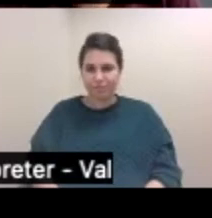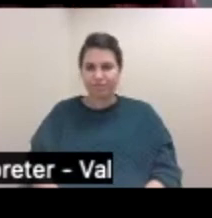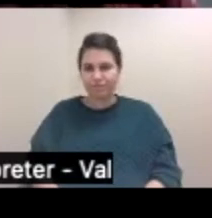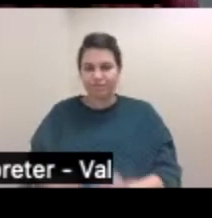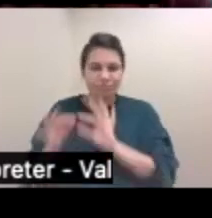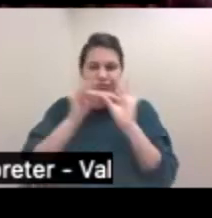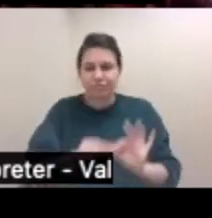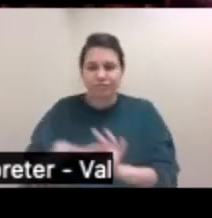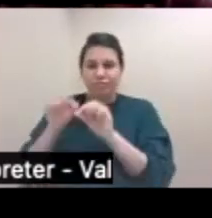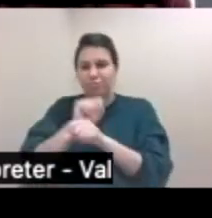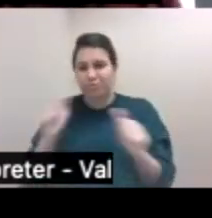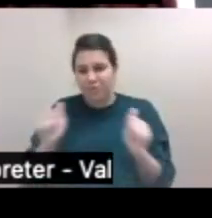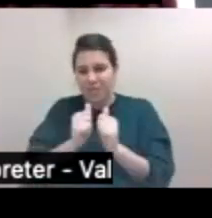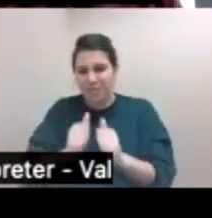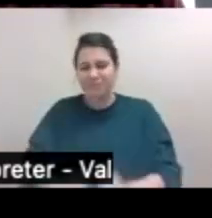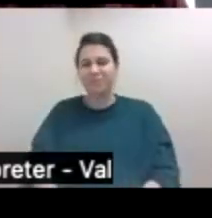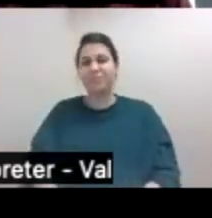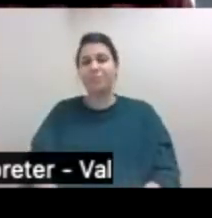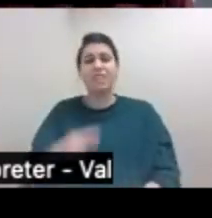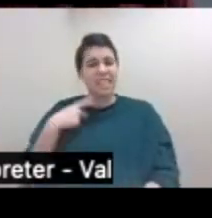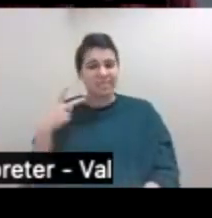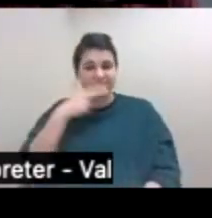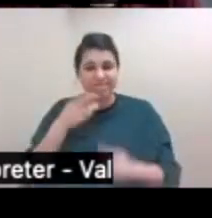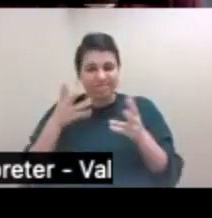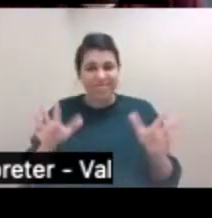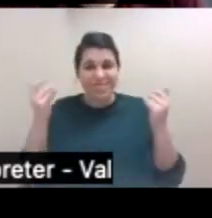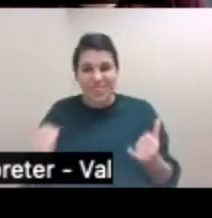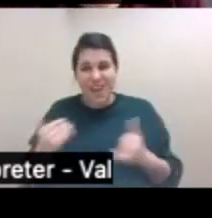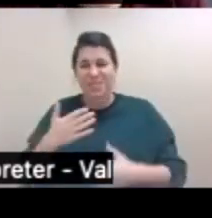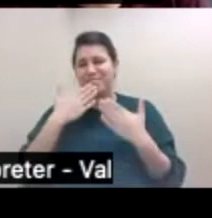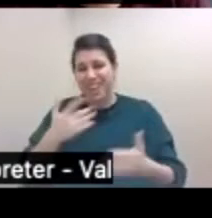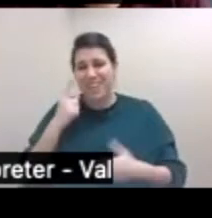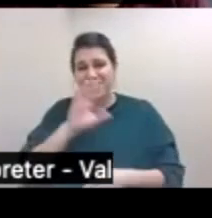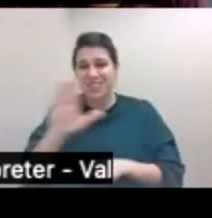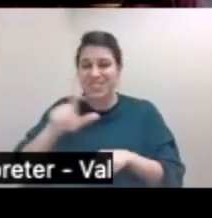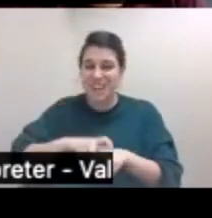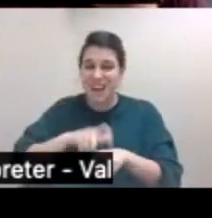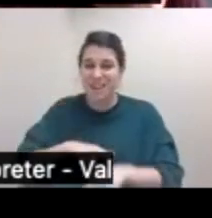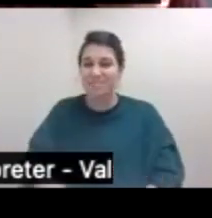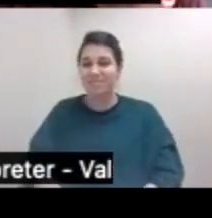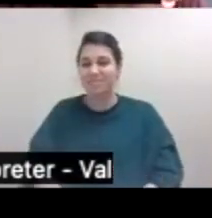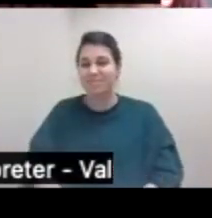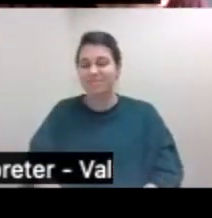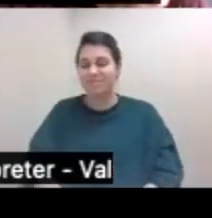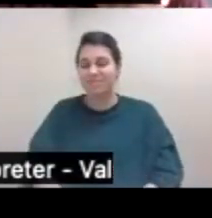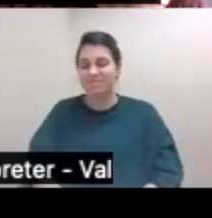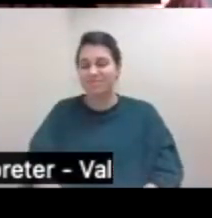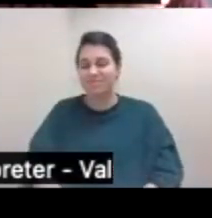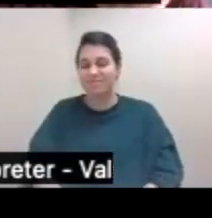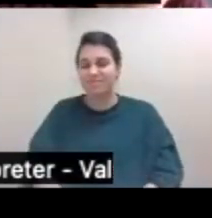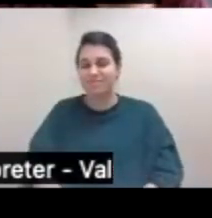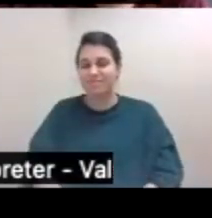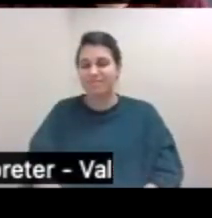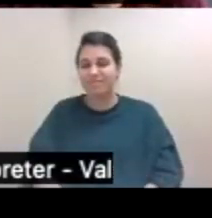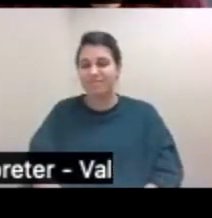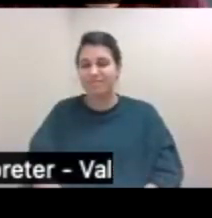those efforts. So I would like to stop here. I would like to thank you all for your time. I know we are living